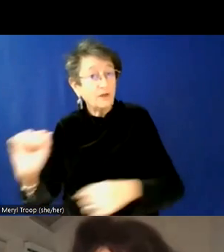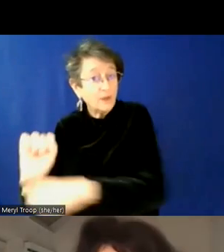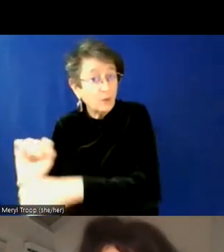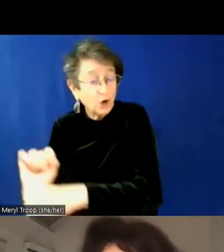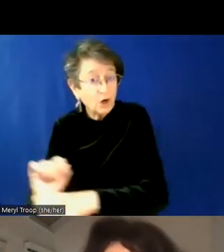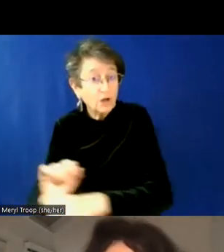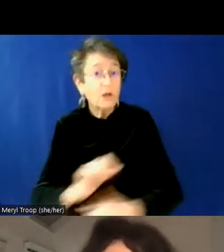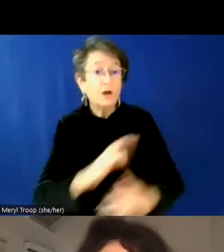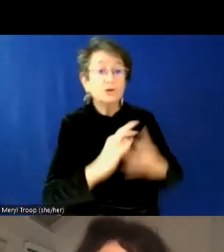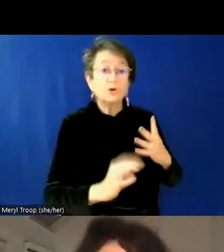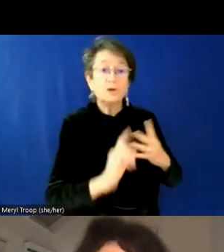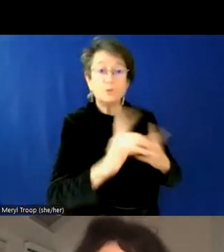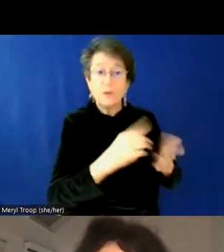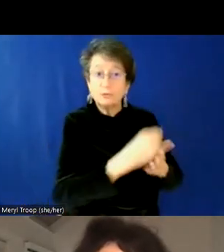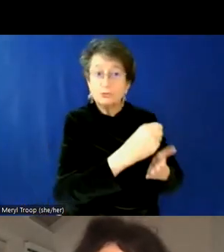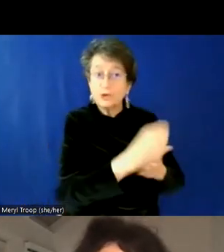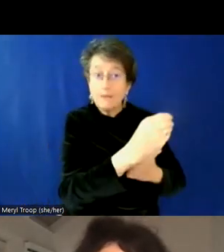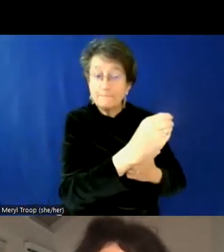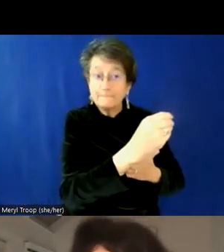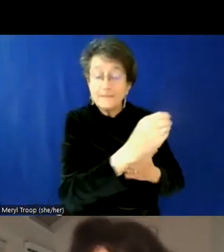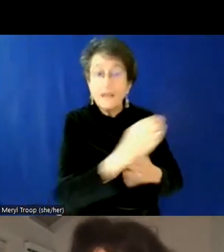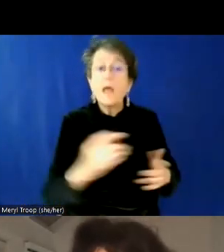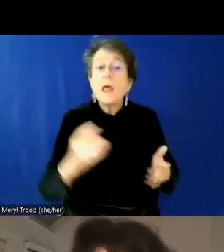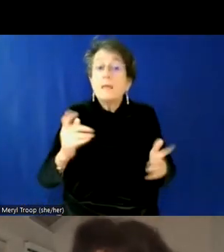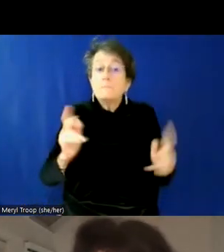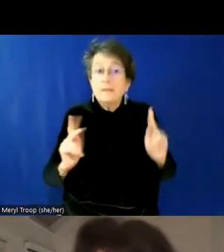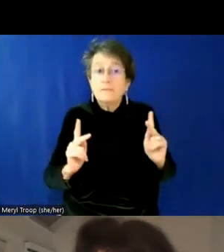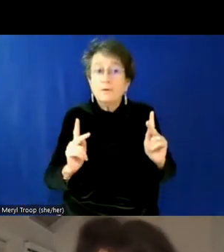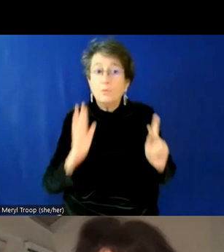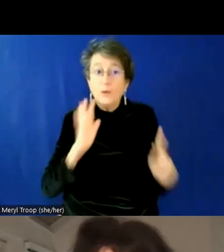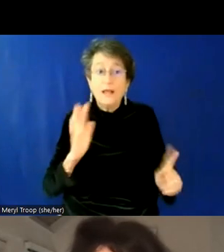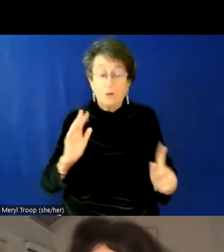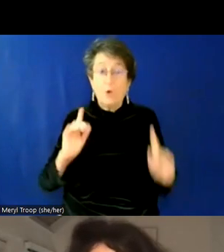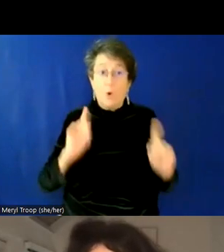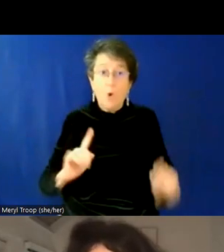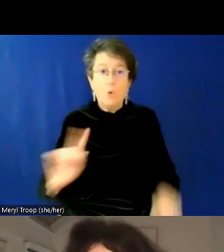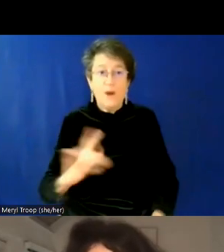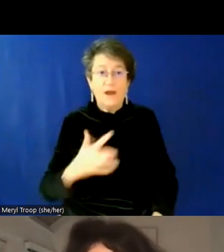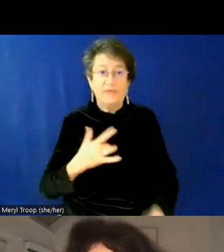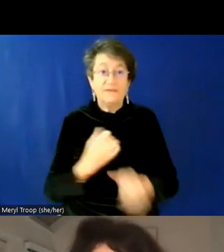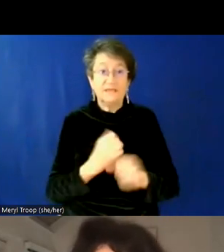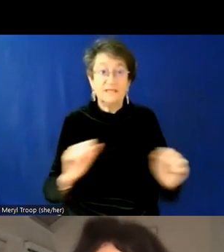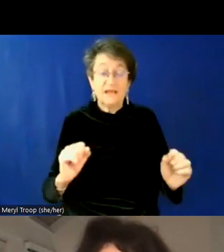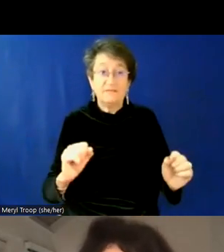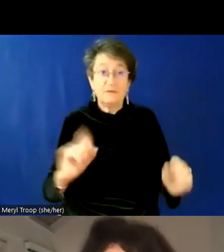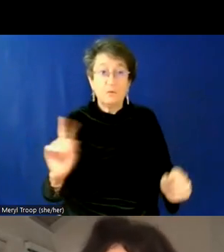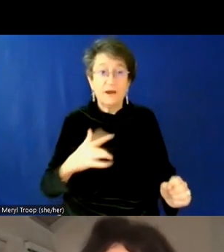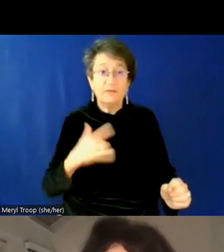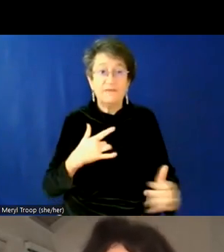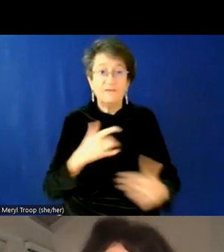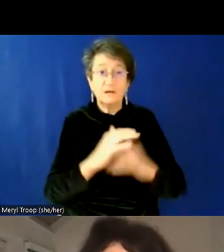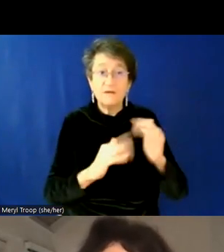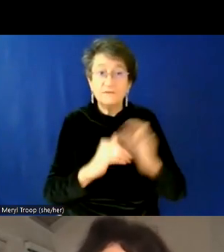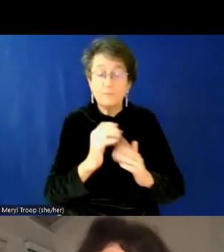influences people, um, is where they feel safe and comfortable and how can we reflect a